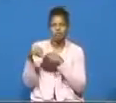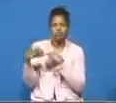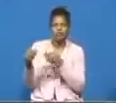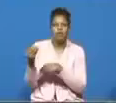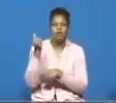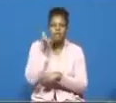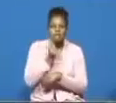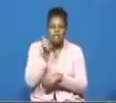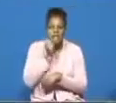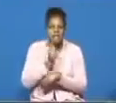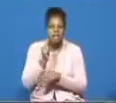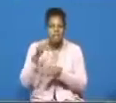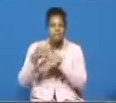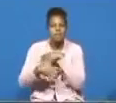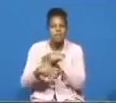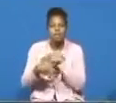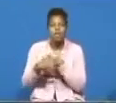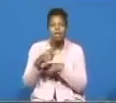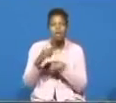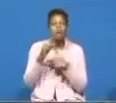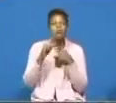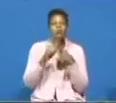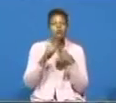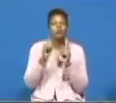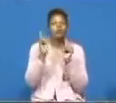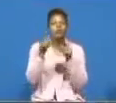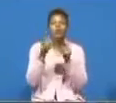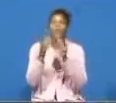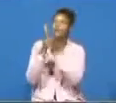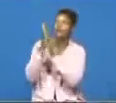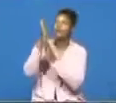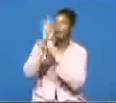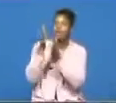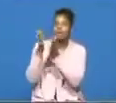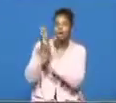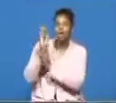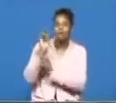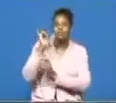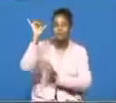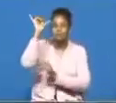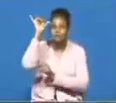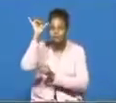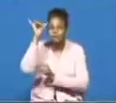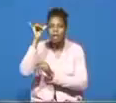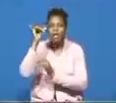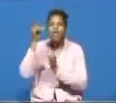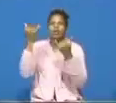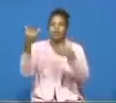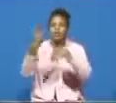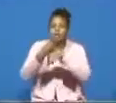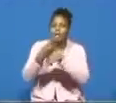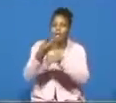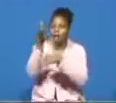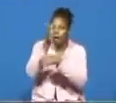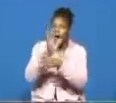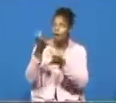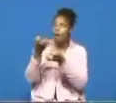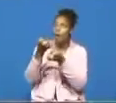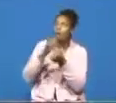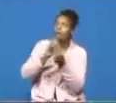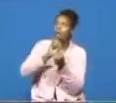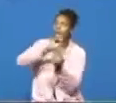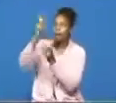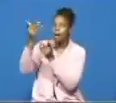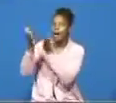provided for you he wants you to come back to him today why it's really a relationship that he wants to